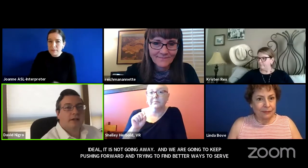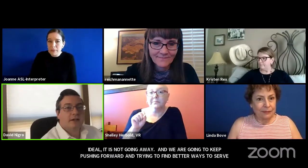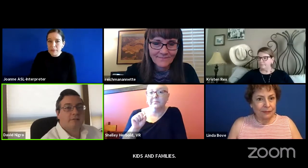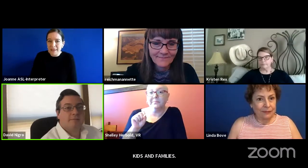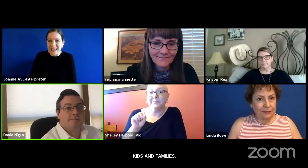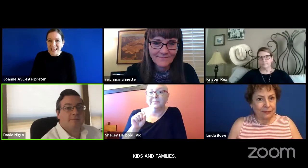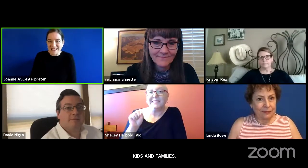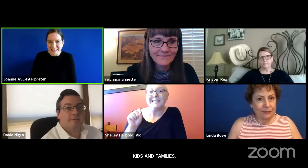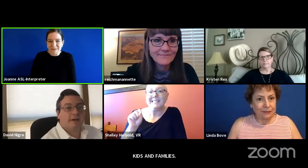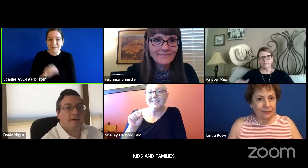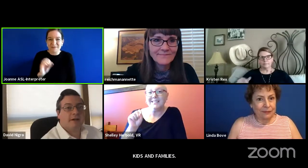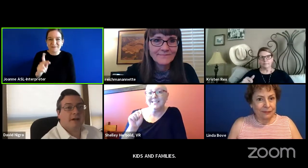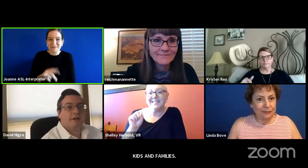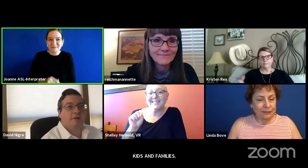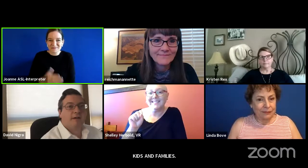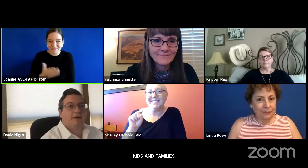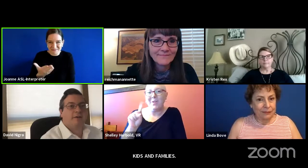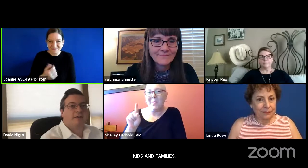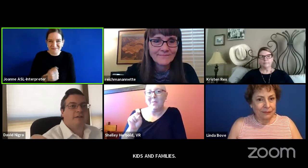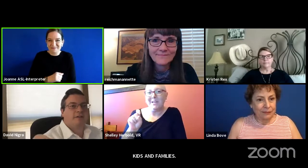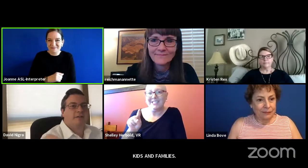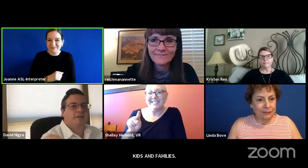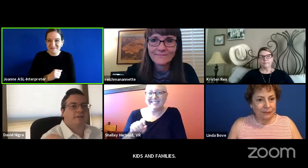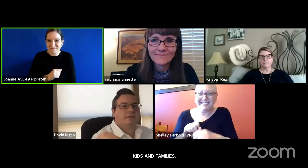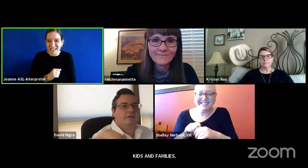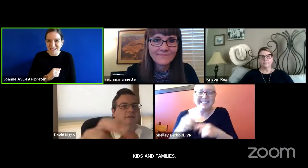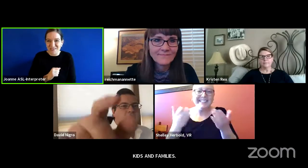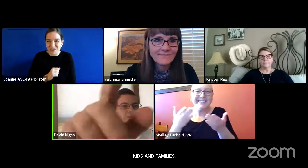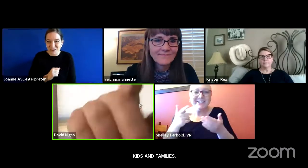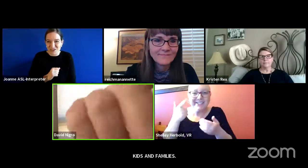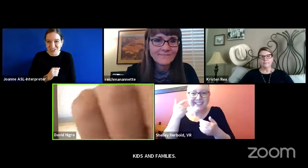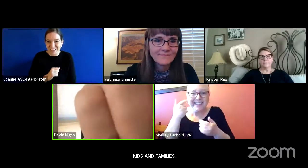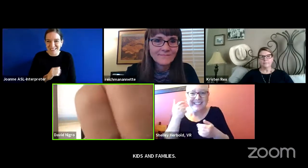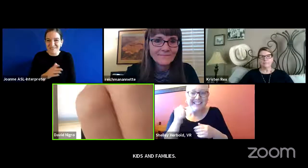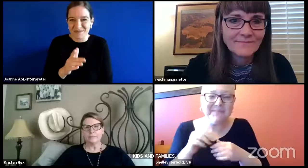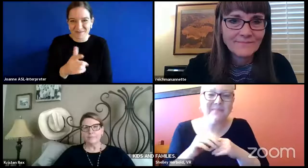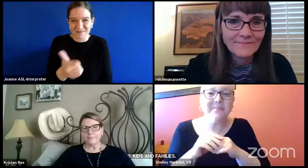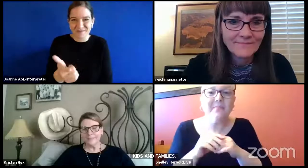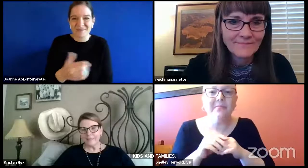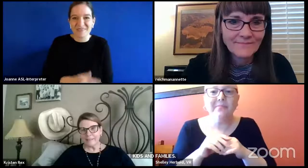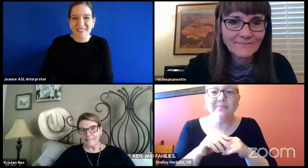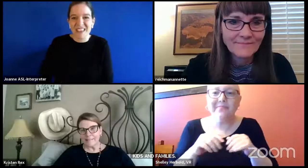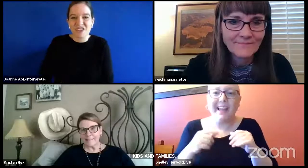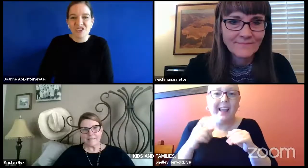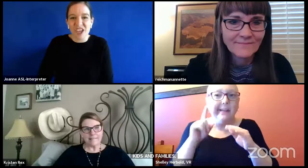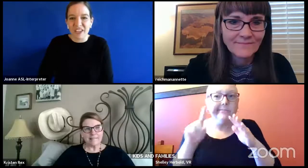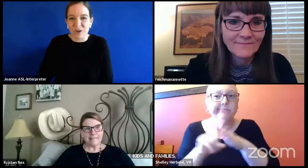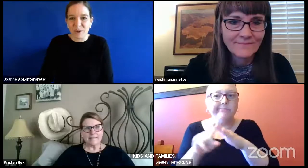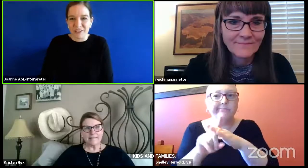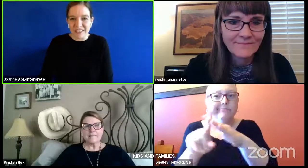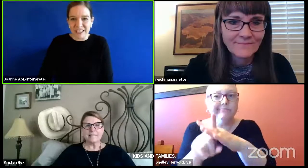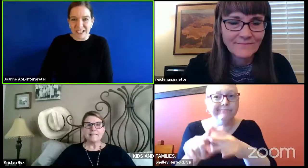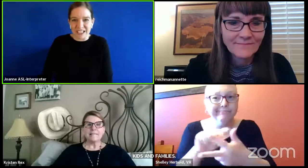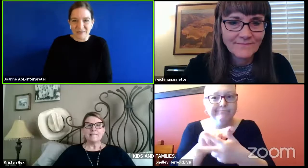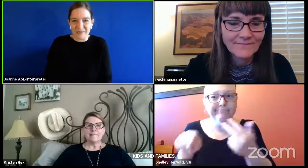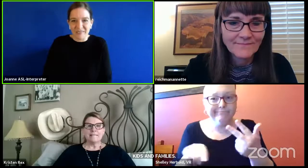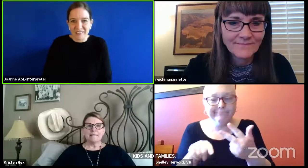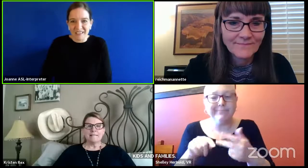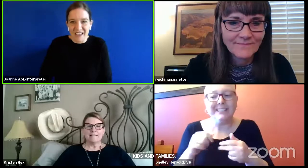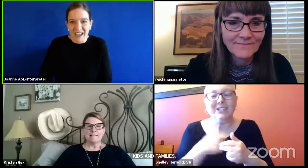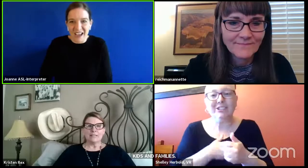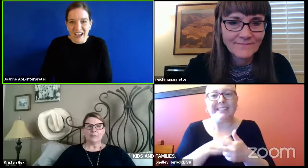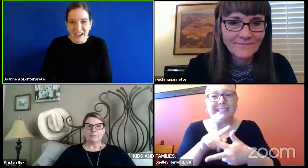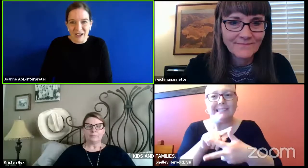Okay. Um, yeah. Okay. okay. Here is the floor. have question. Shelly Herbold here.